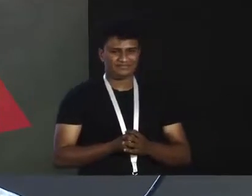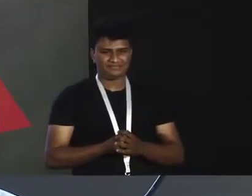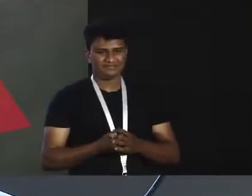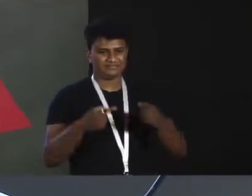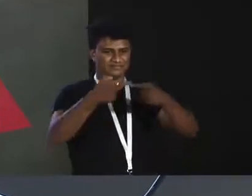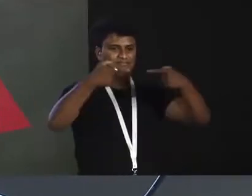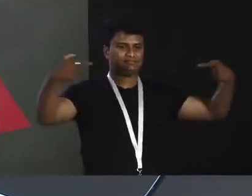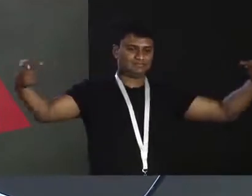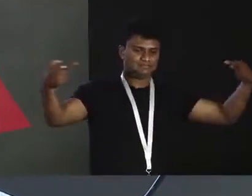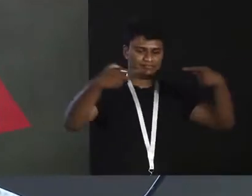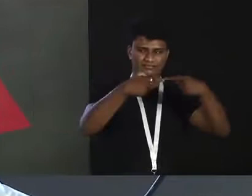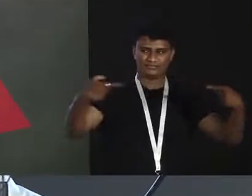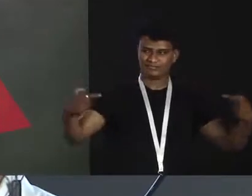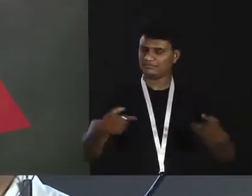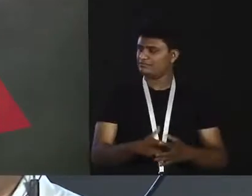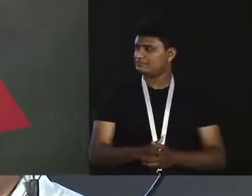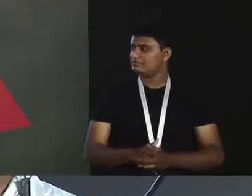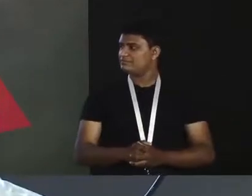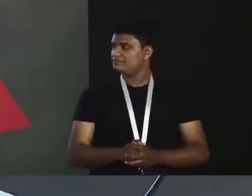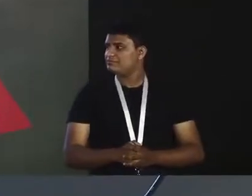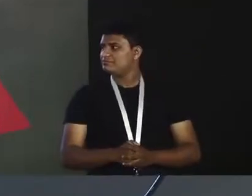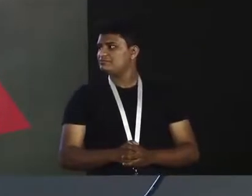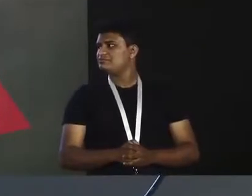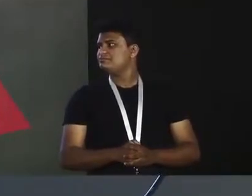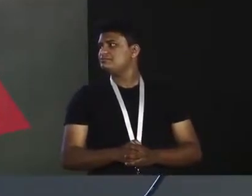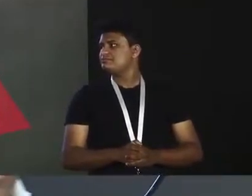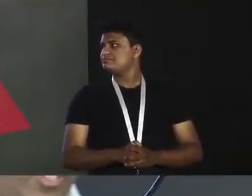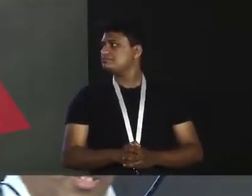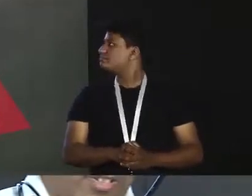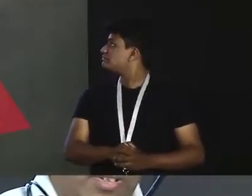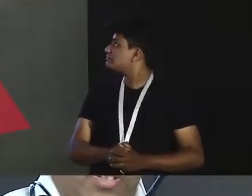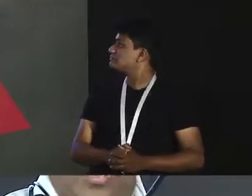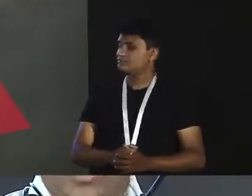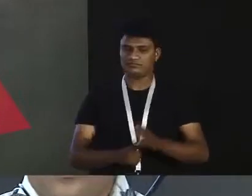horizontal line. Pure tone, flat. Next.